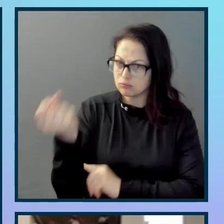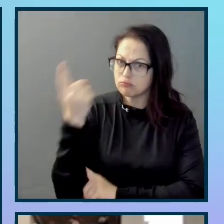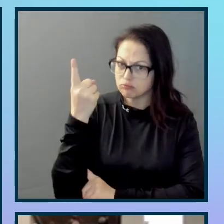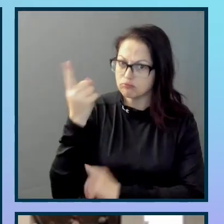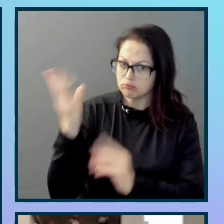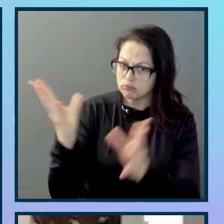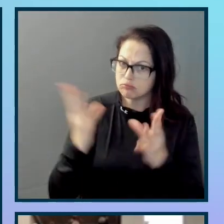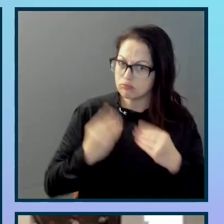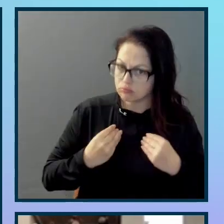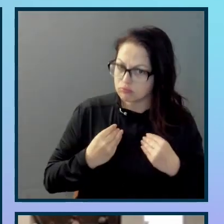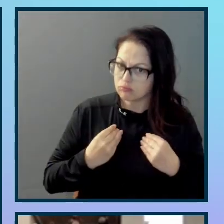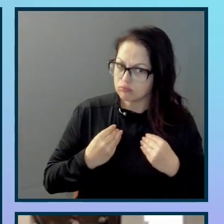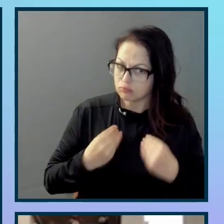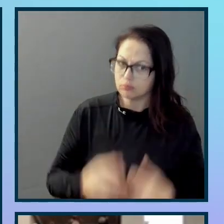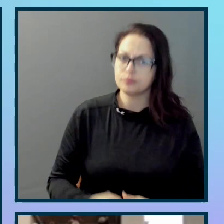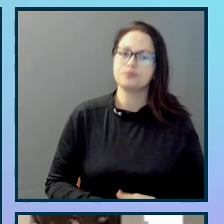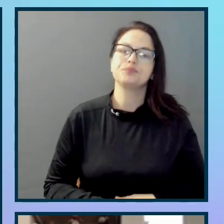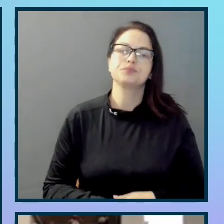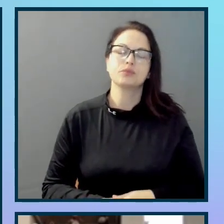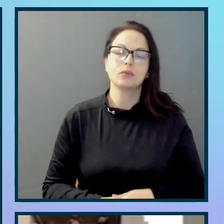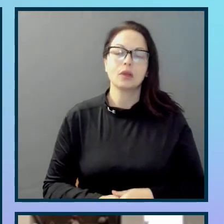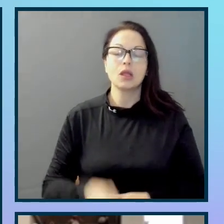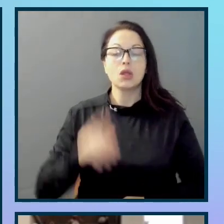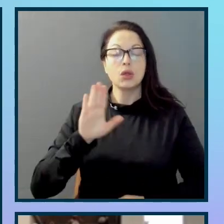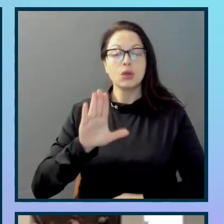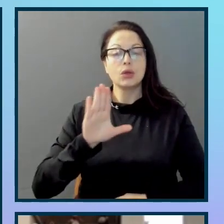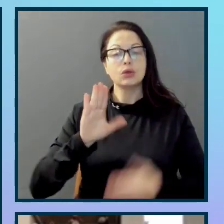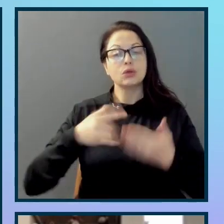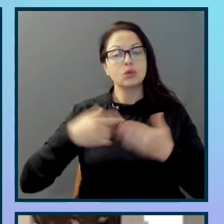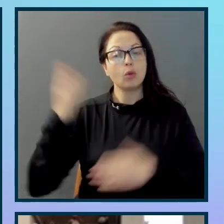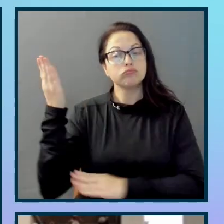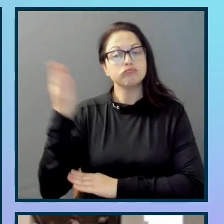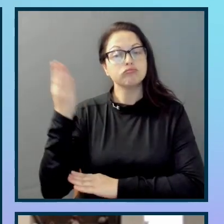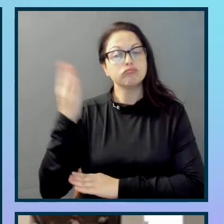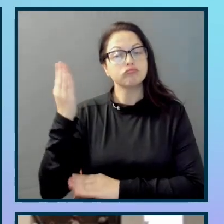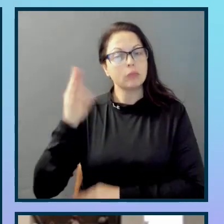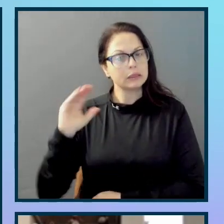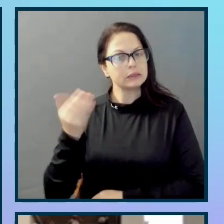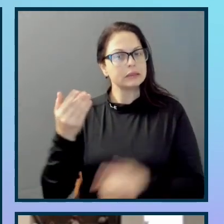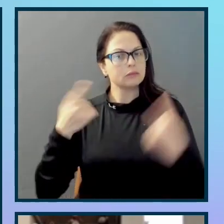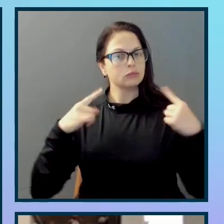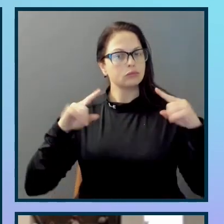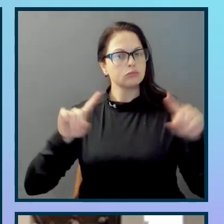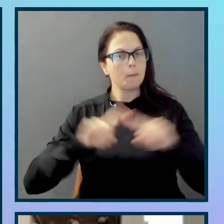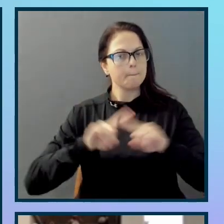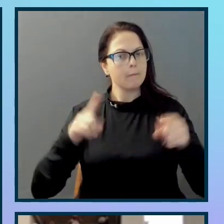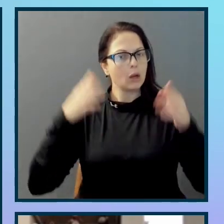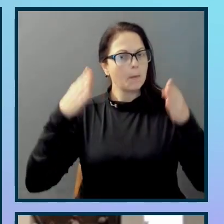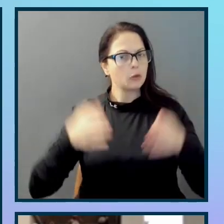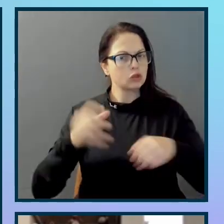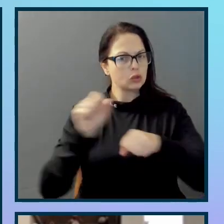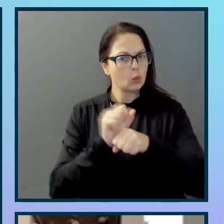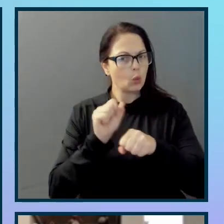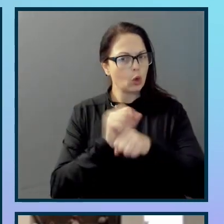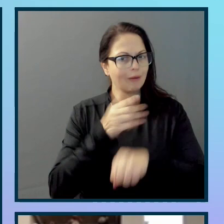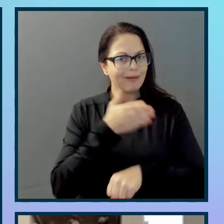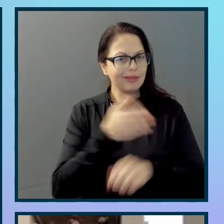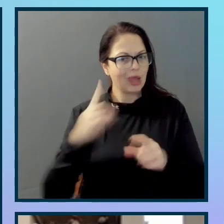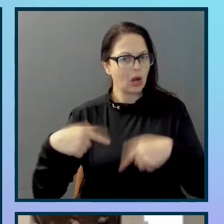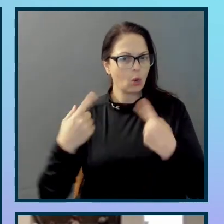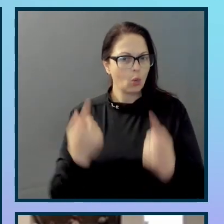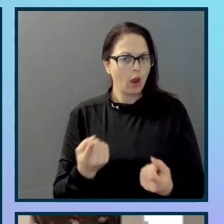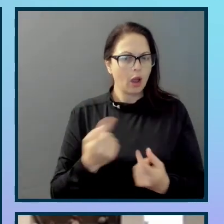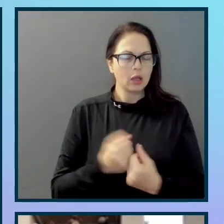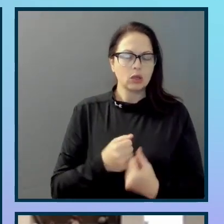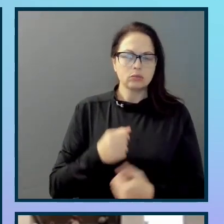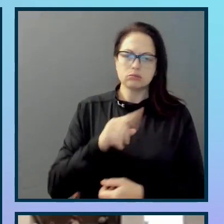Your talk is so successful that someone who's been around quite a while approaches you after and asks, how did you